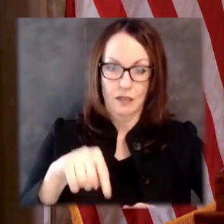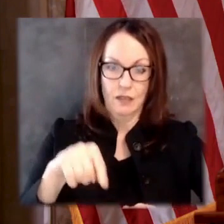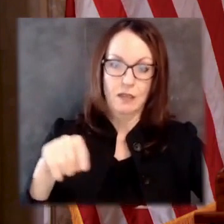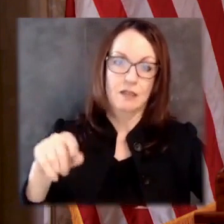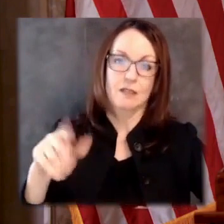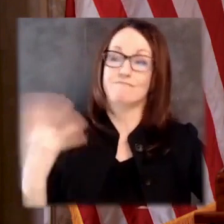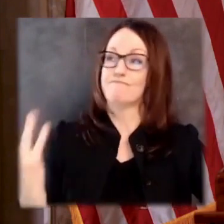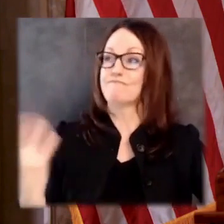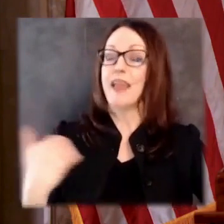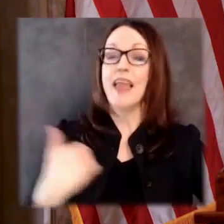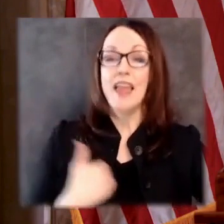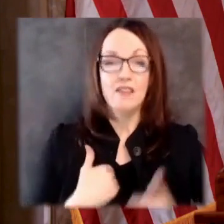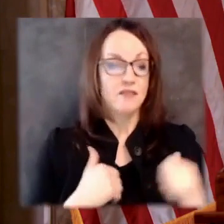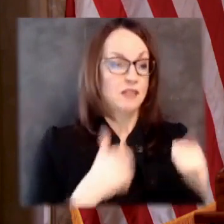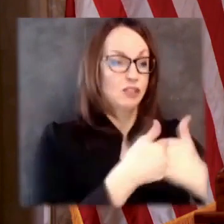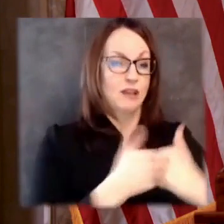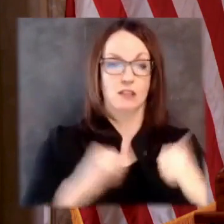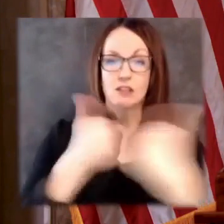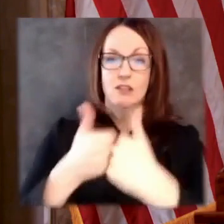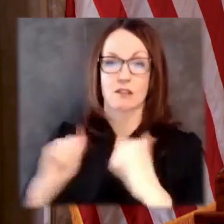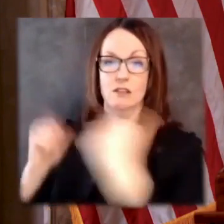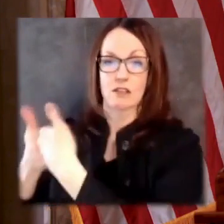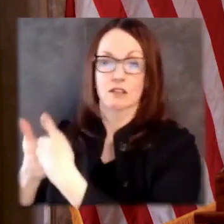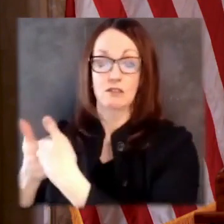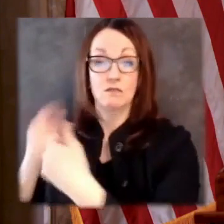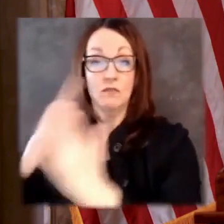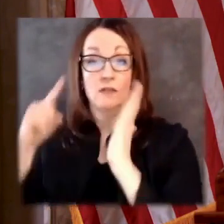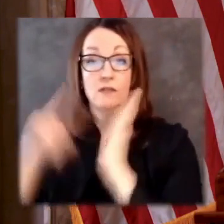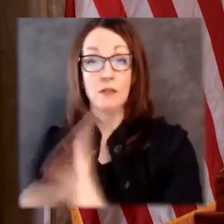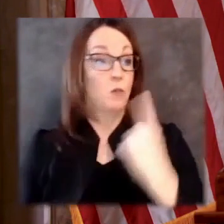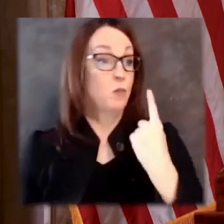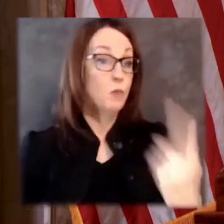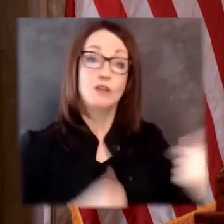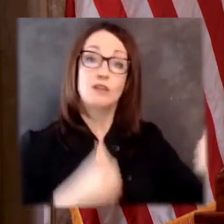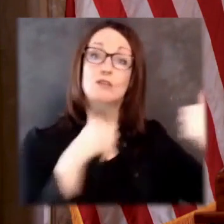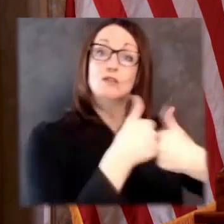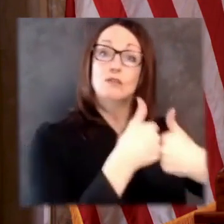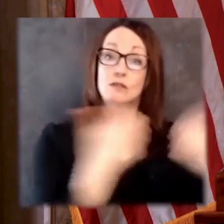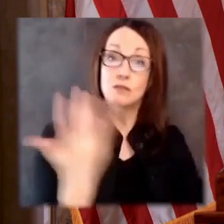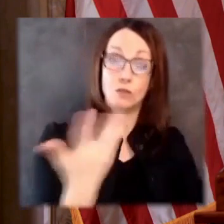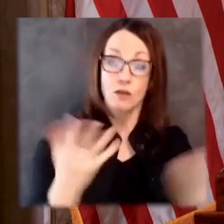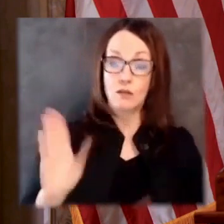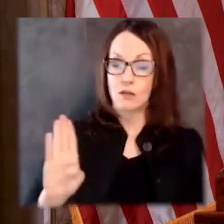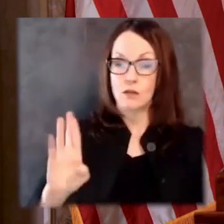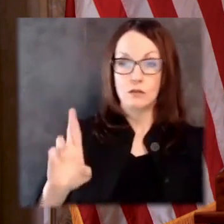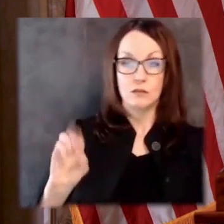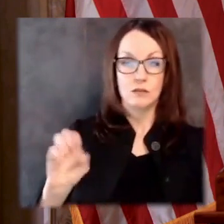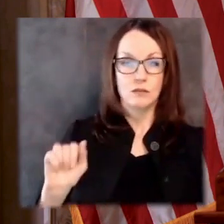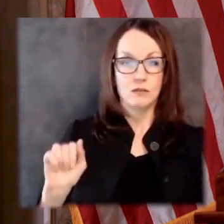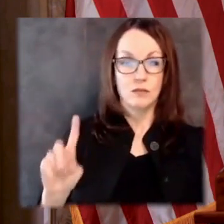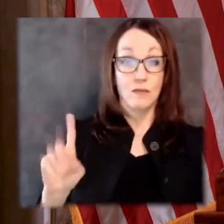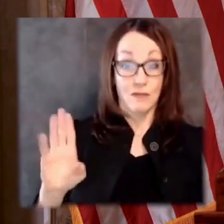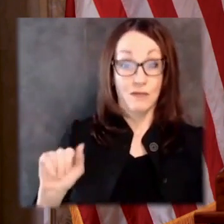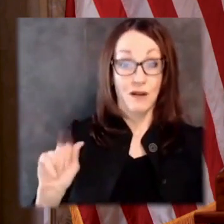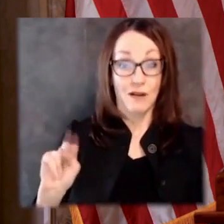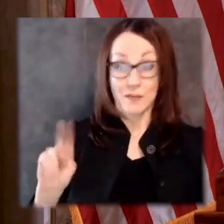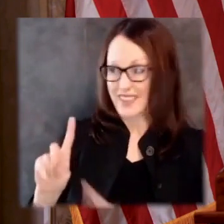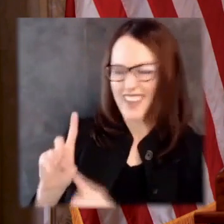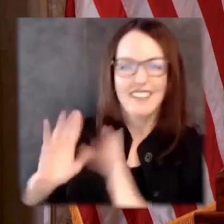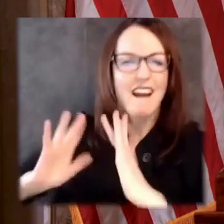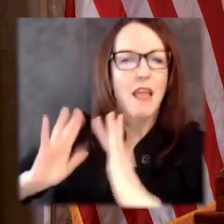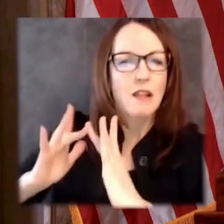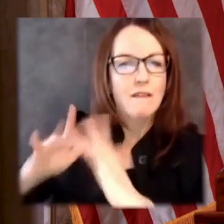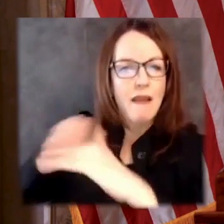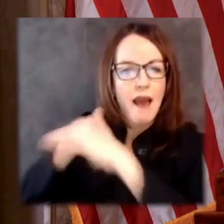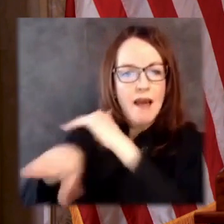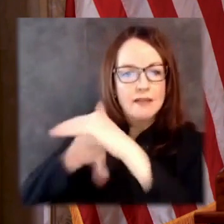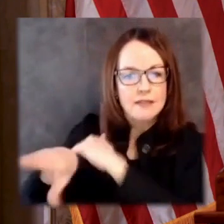exacerbated the digital divide that exists across our state. This pandemic has shown us firsthand that lack of access